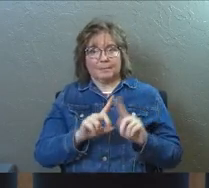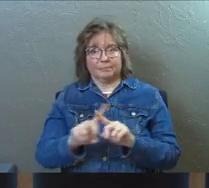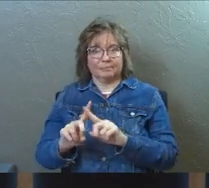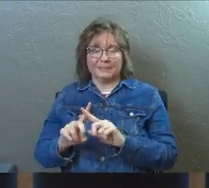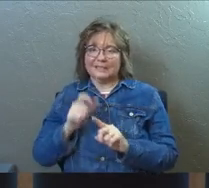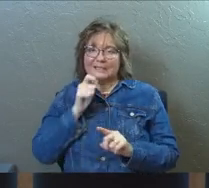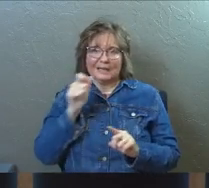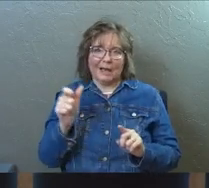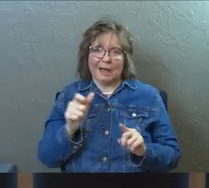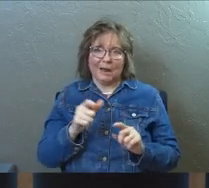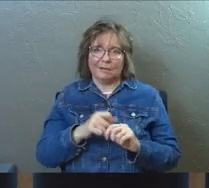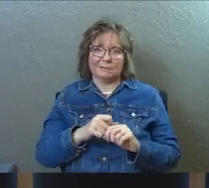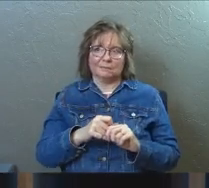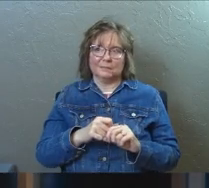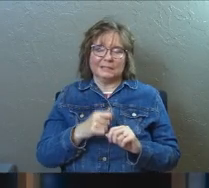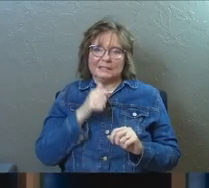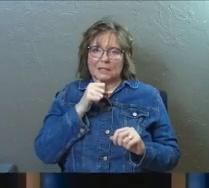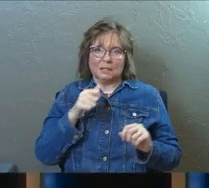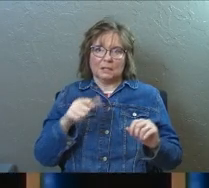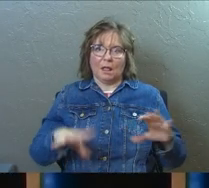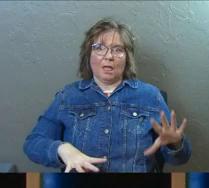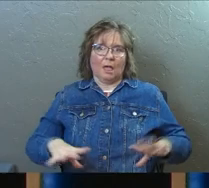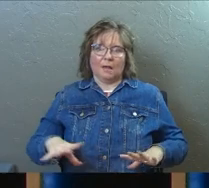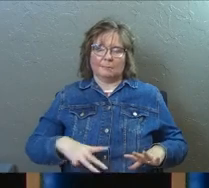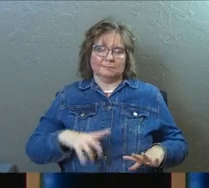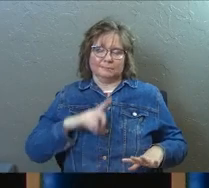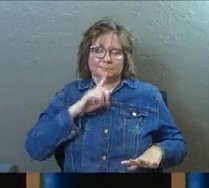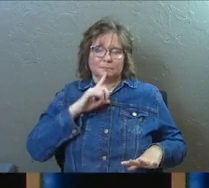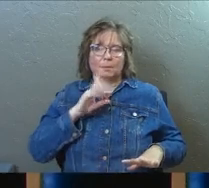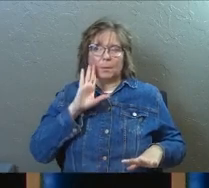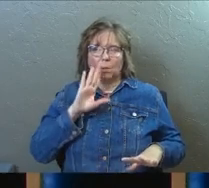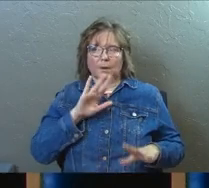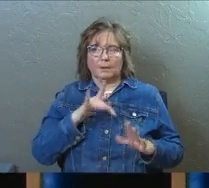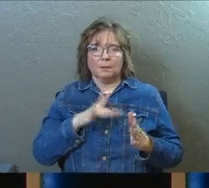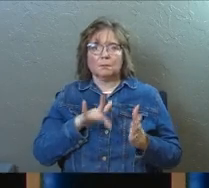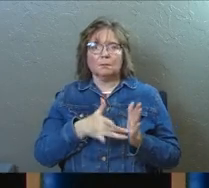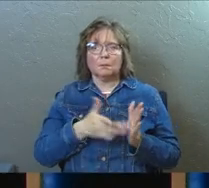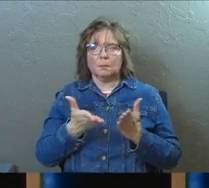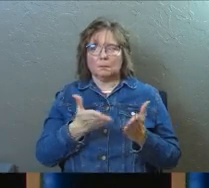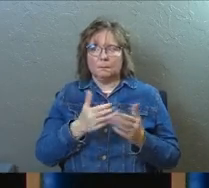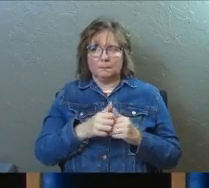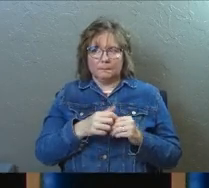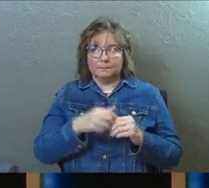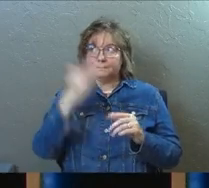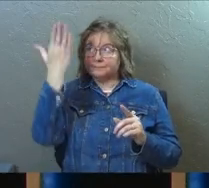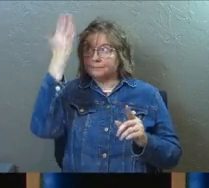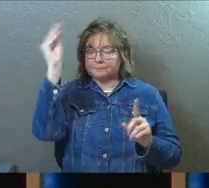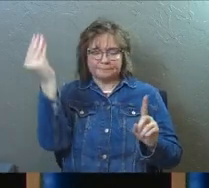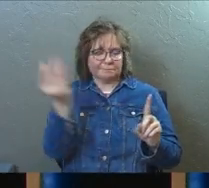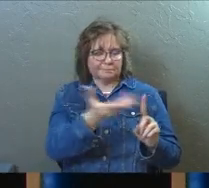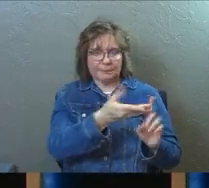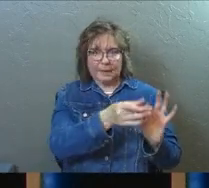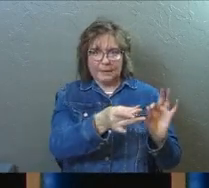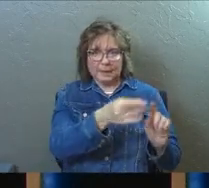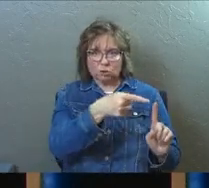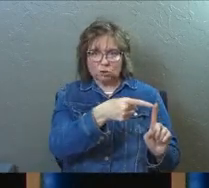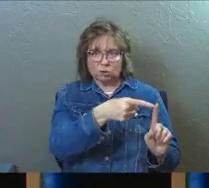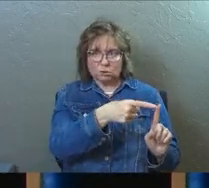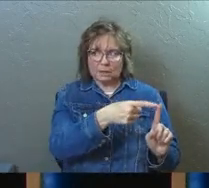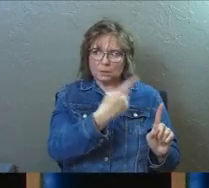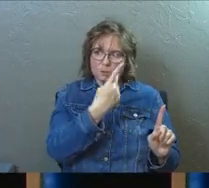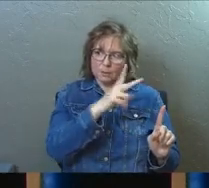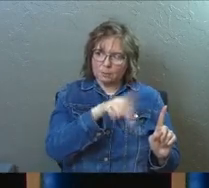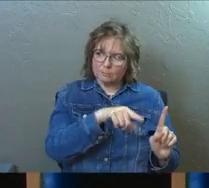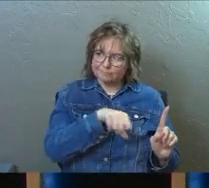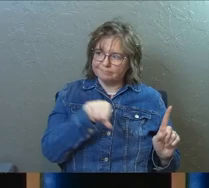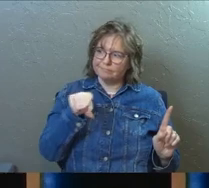And Jim's not flashy about it. doesn't make a show, but we'll be in the middle of service and Jim will get a message about a person. And he'll walk over